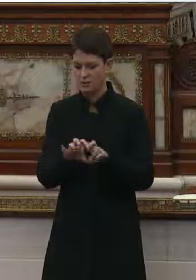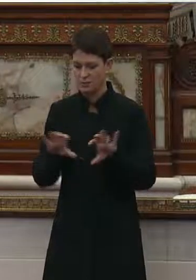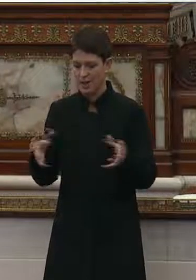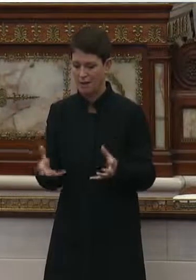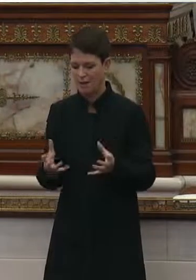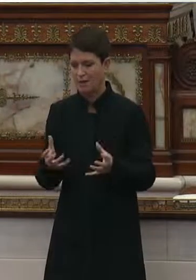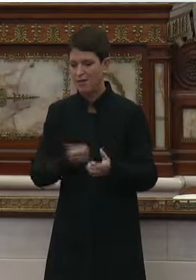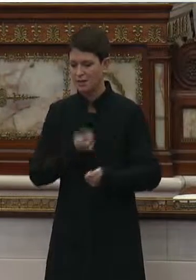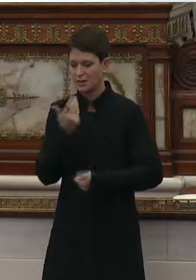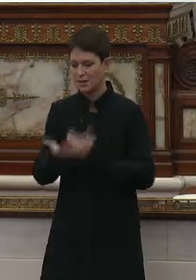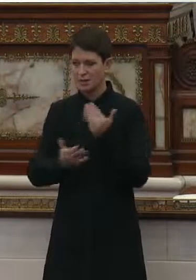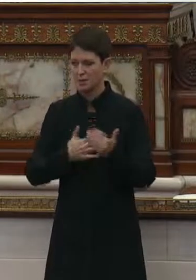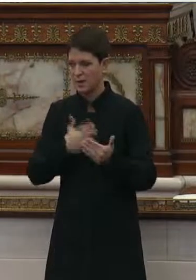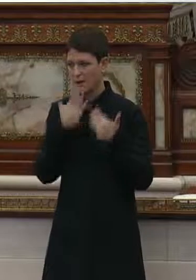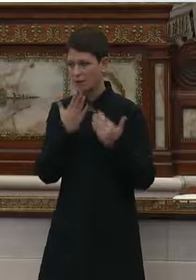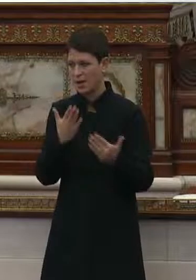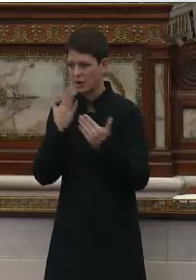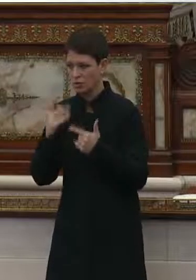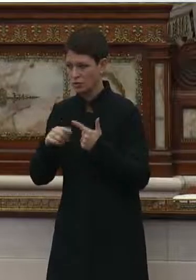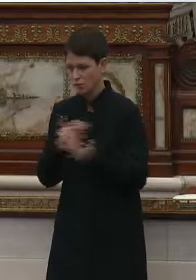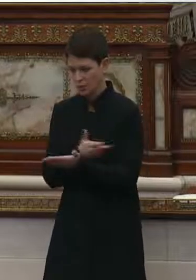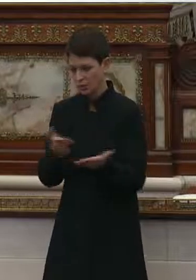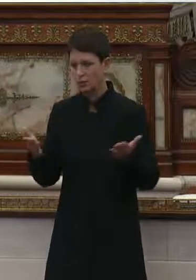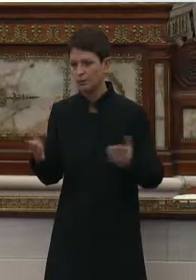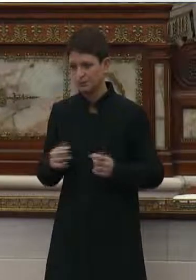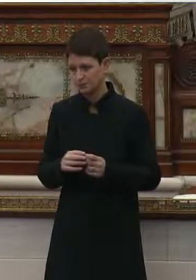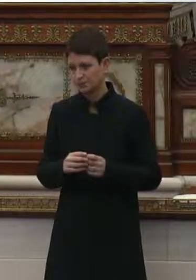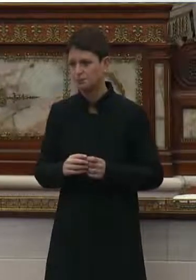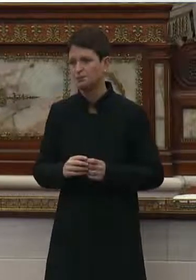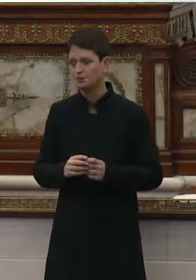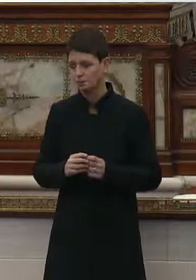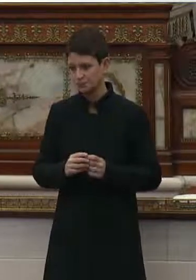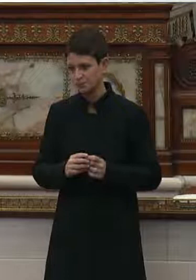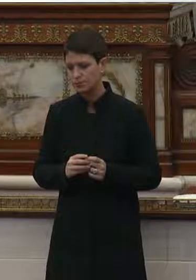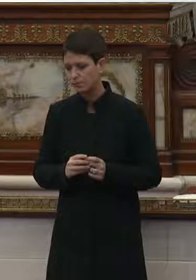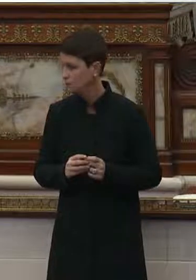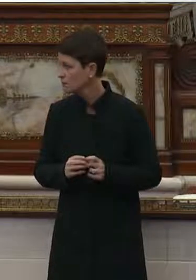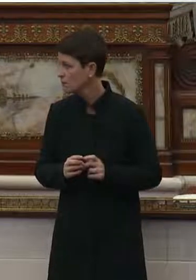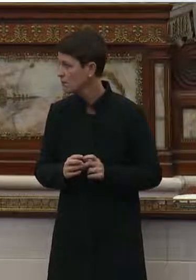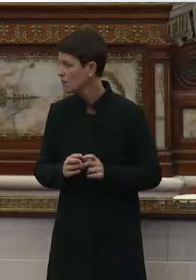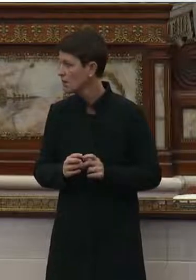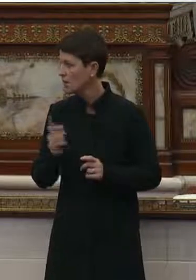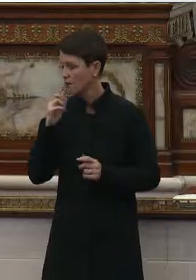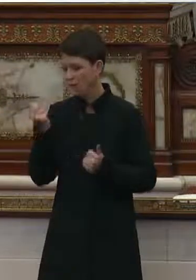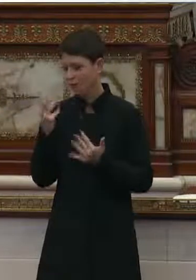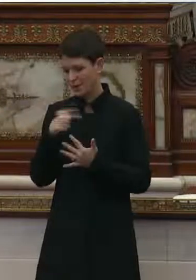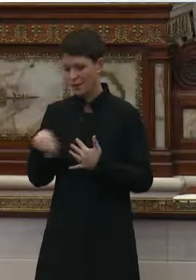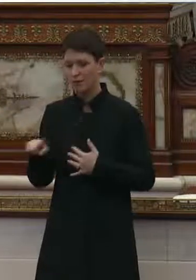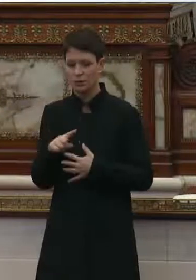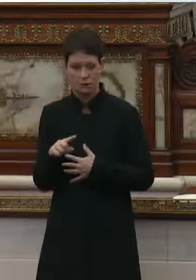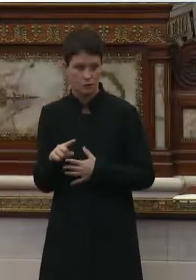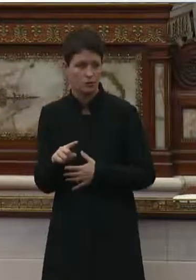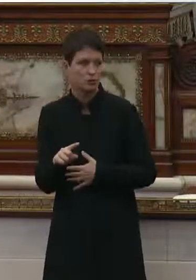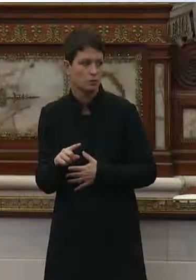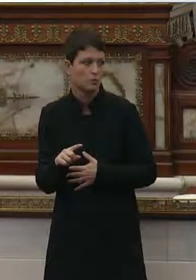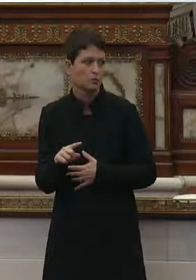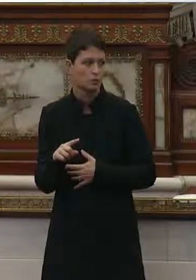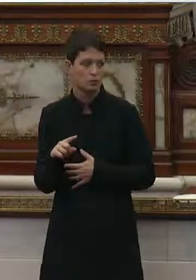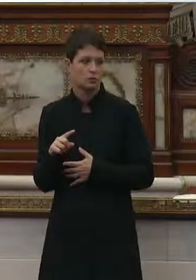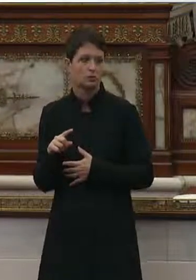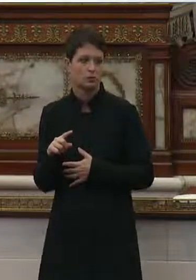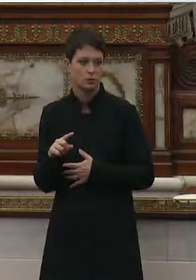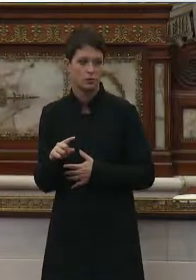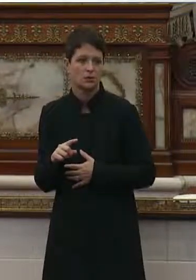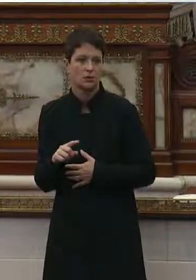and just express my gratitude to all of you. For several of you, I know that